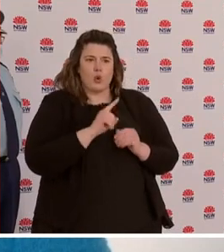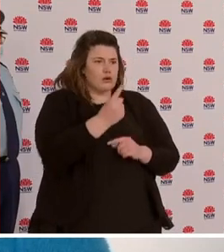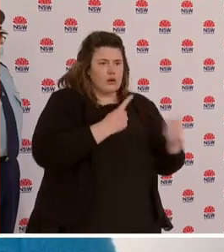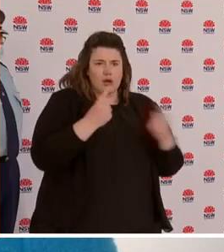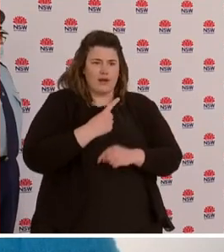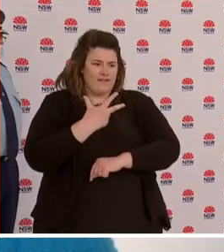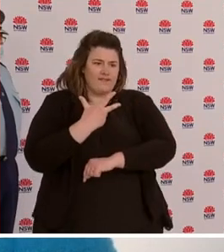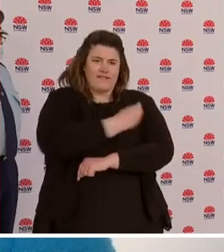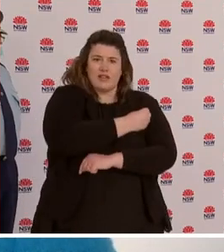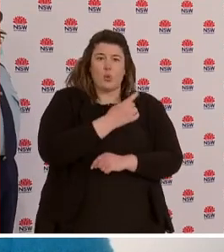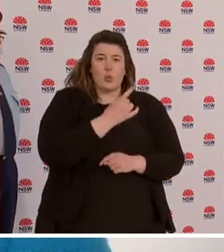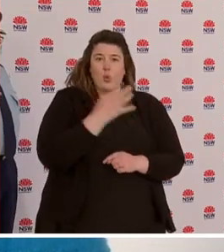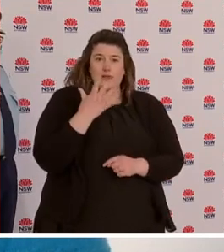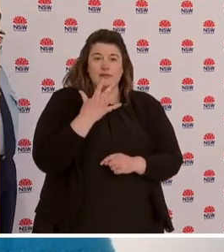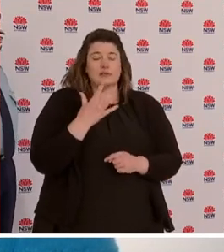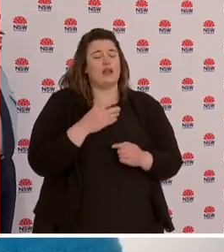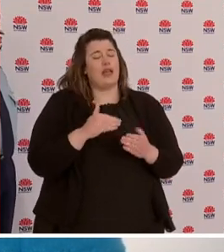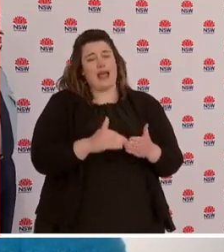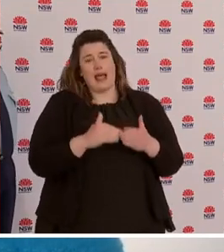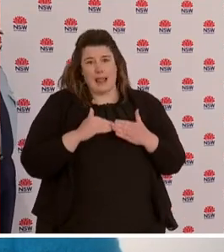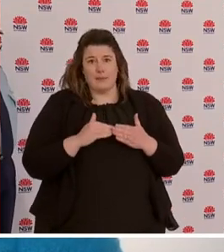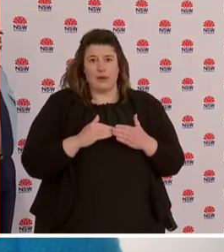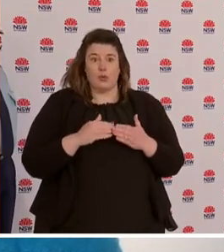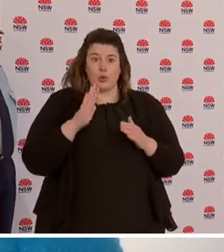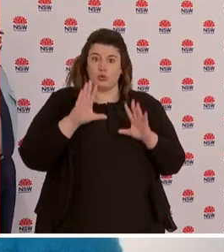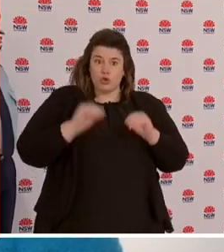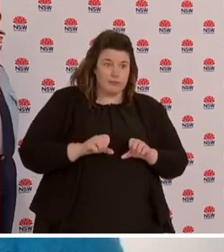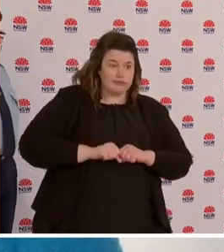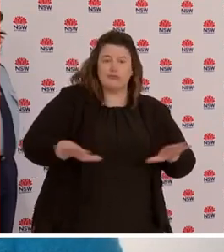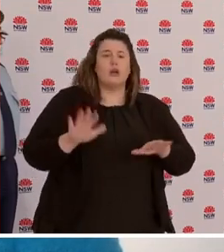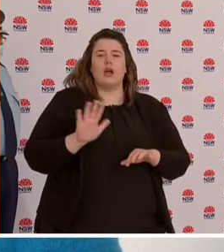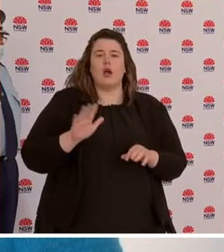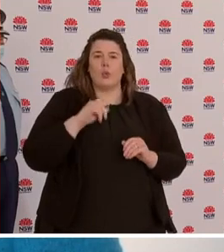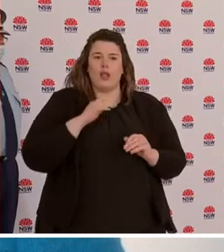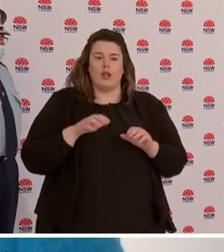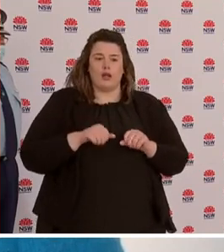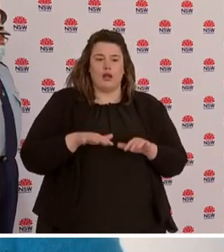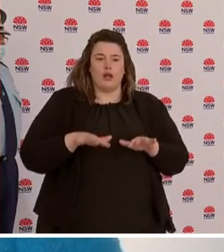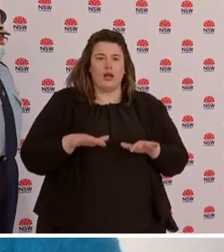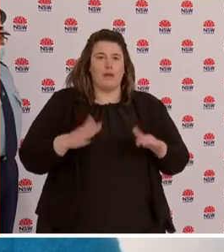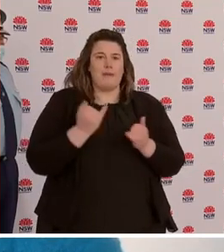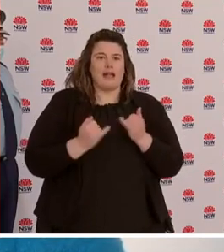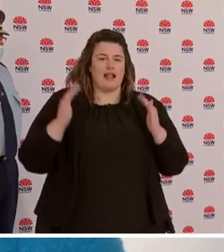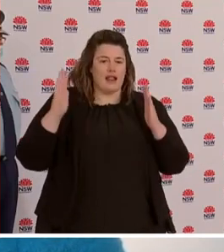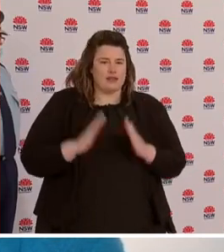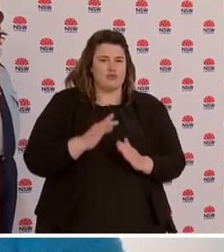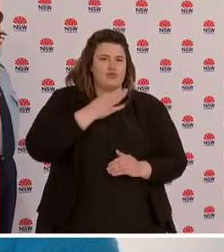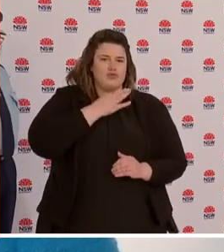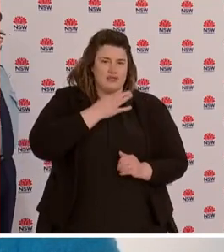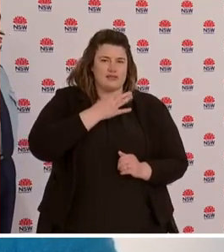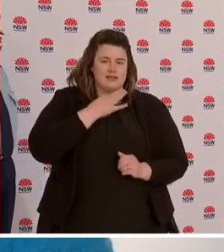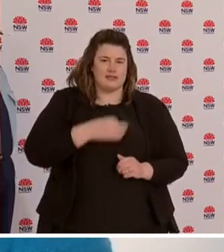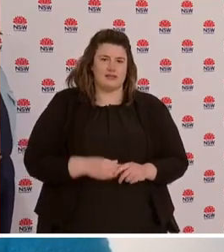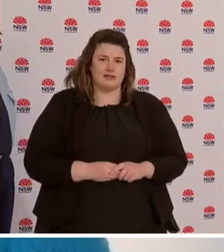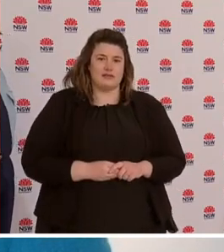slow the spread down. It won't stop the spread alone, but it will definitely, definitely slow the spread down. Instead of infecting your